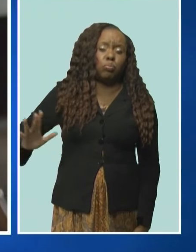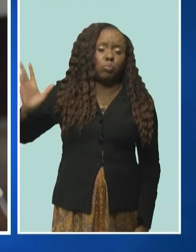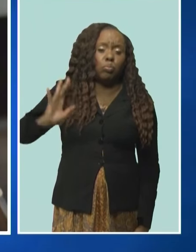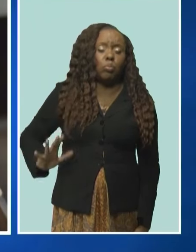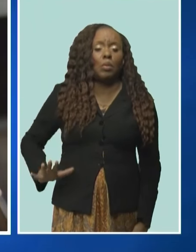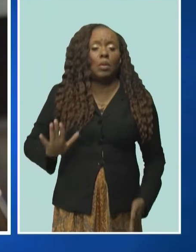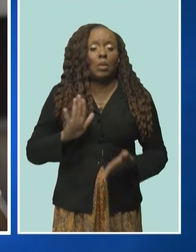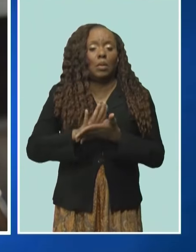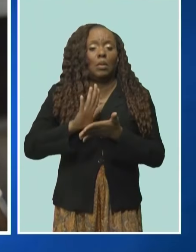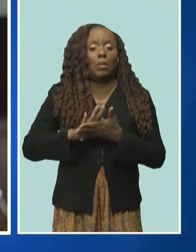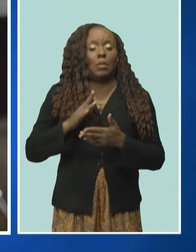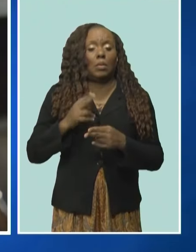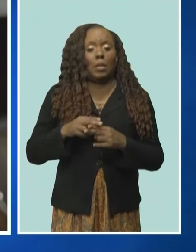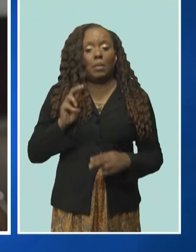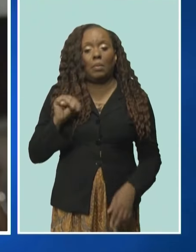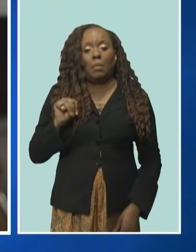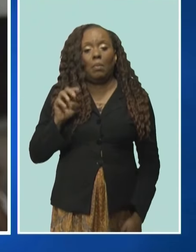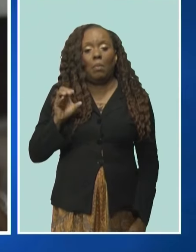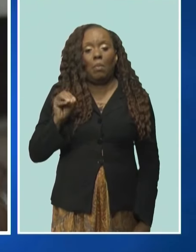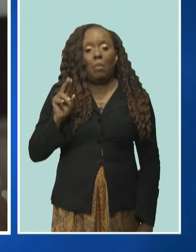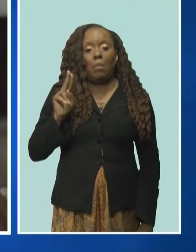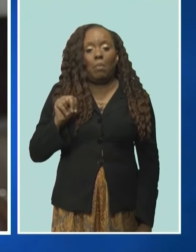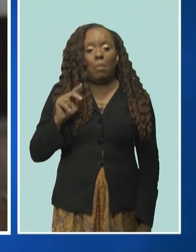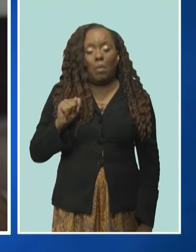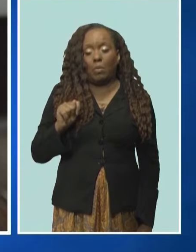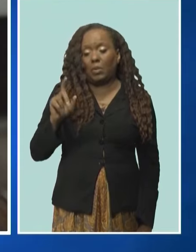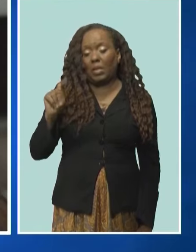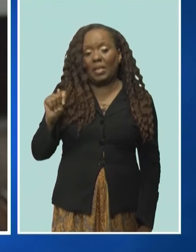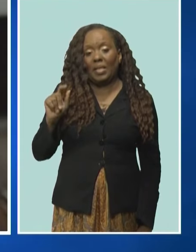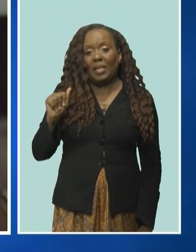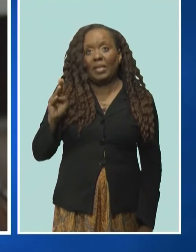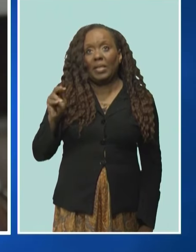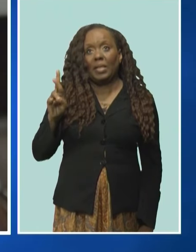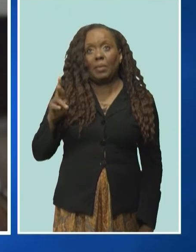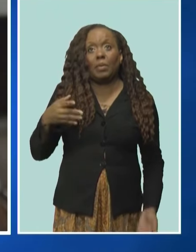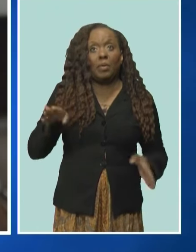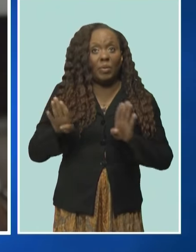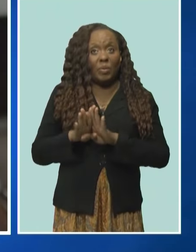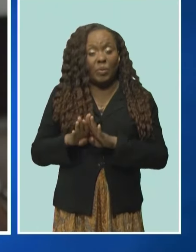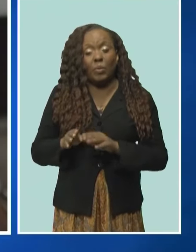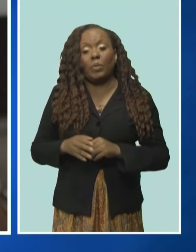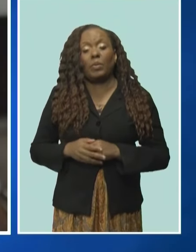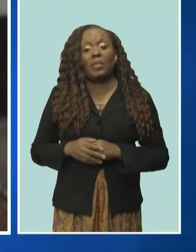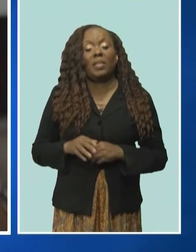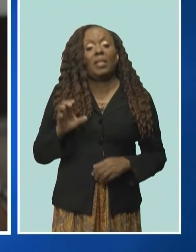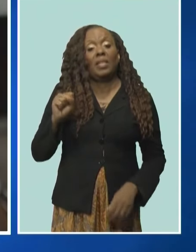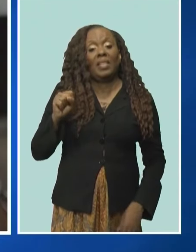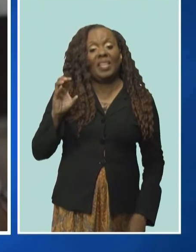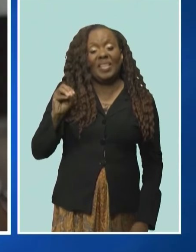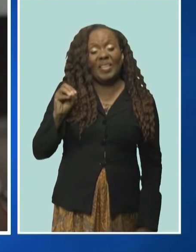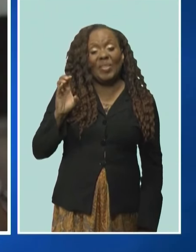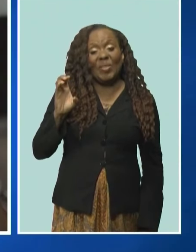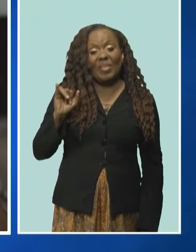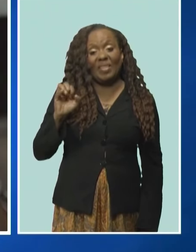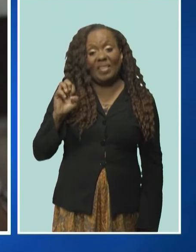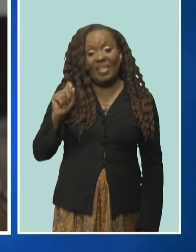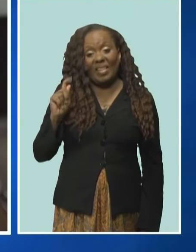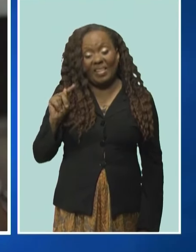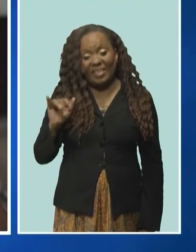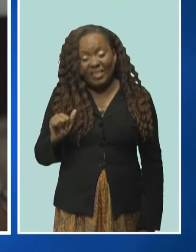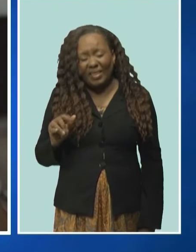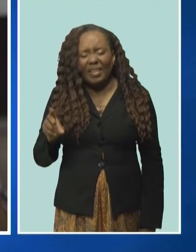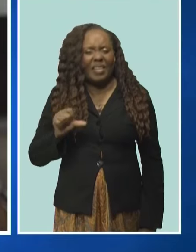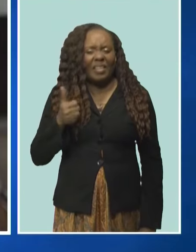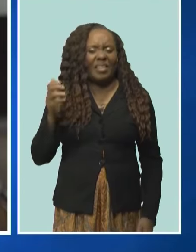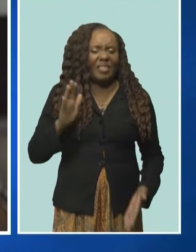closed. Huddersfield school was closed. Then society, someone came in and probably